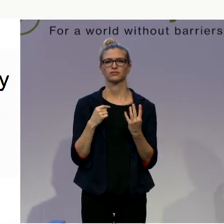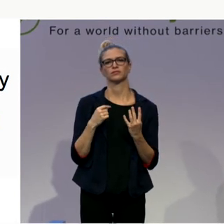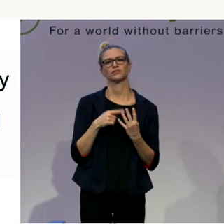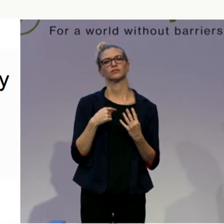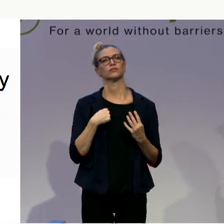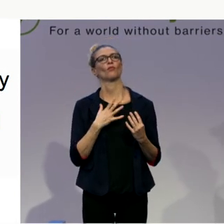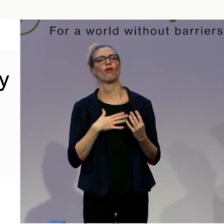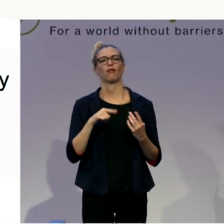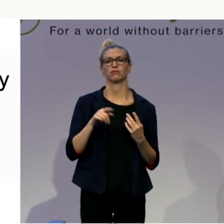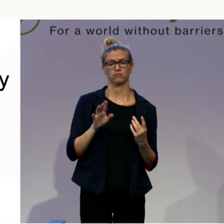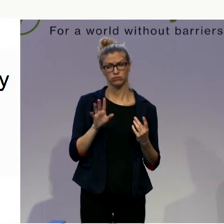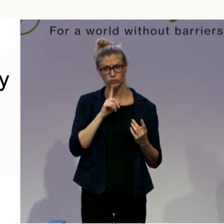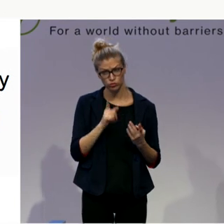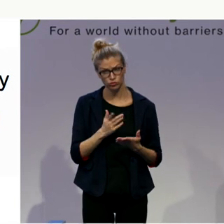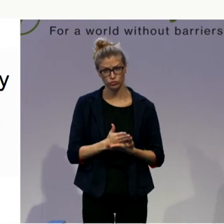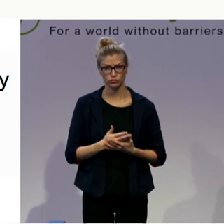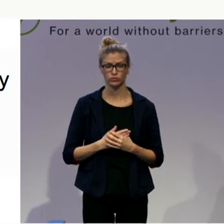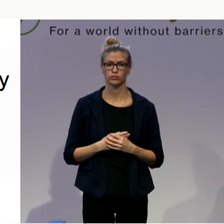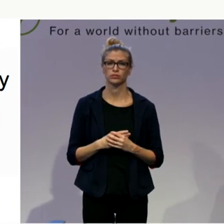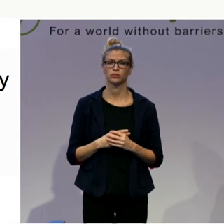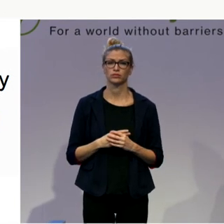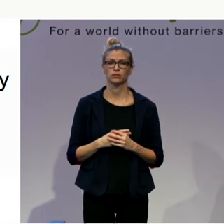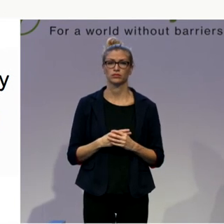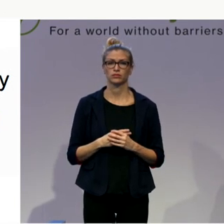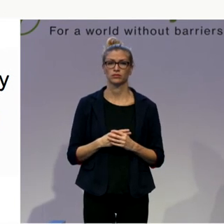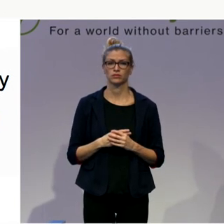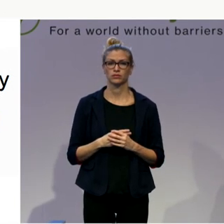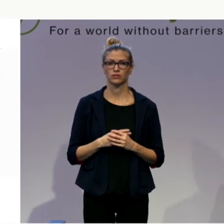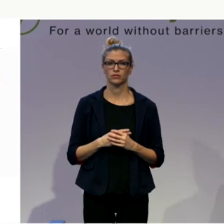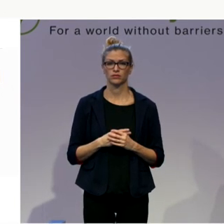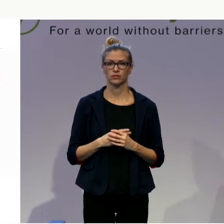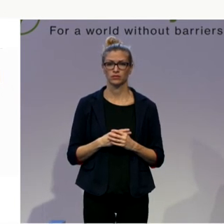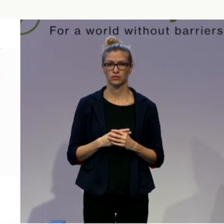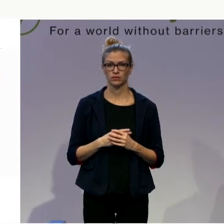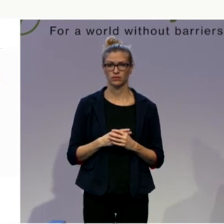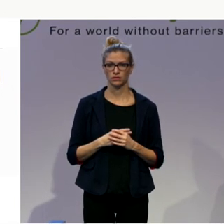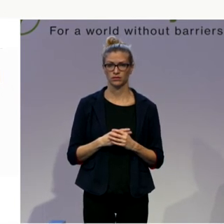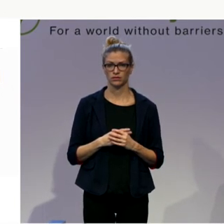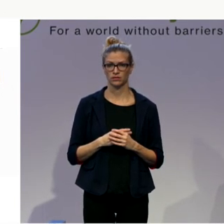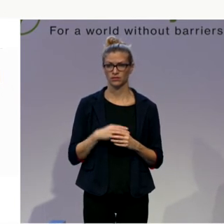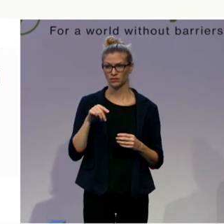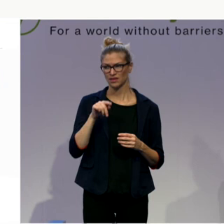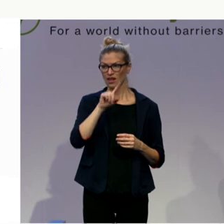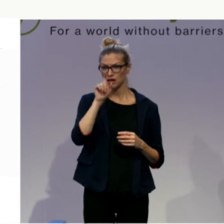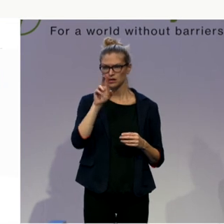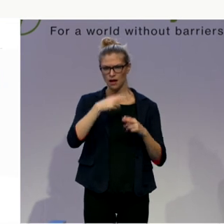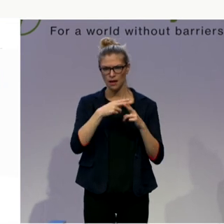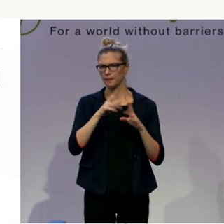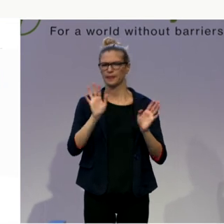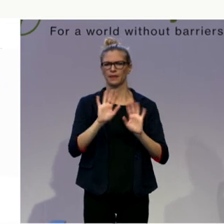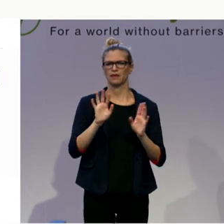they talked about them, the carers, they don't use their names. They are just like, you are code number four.